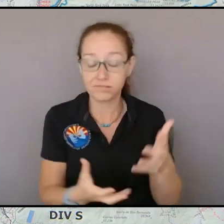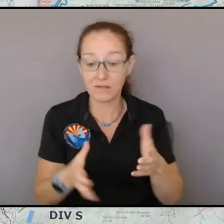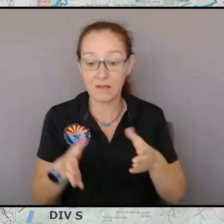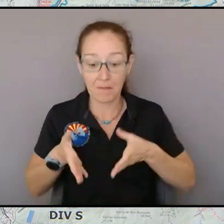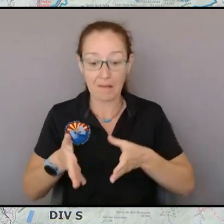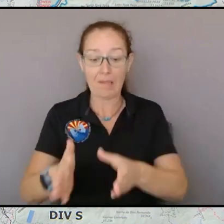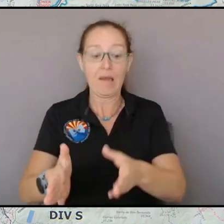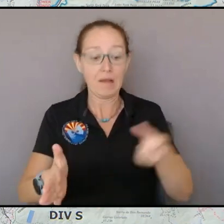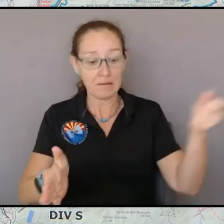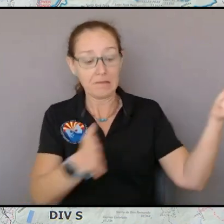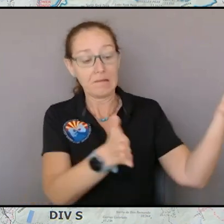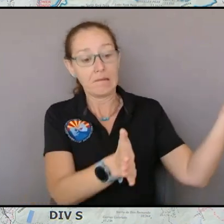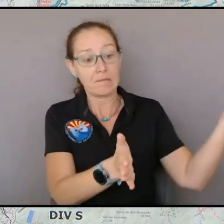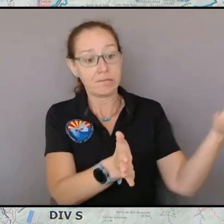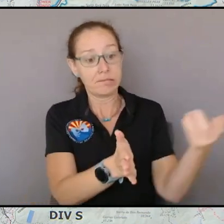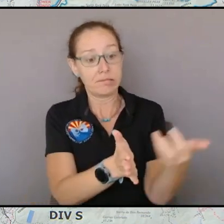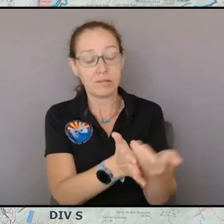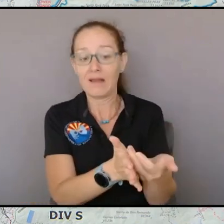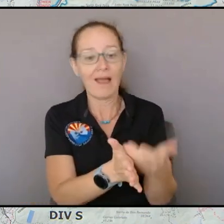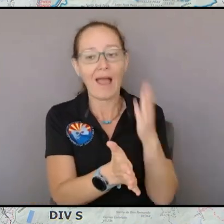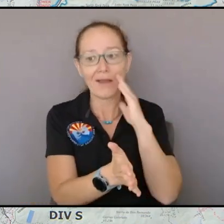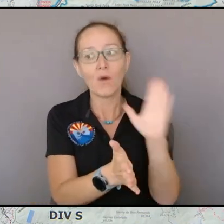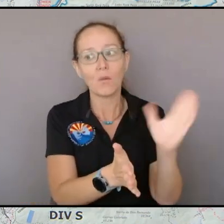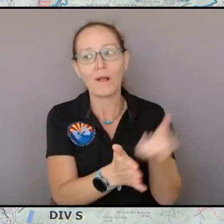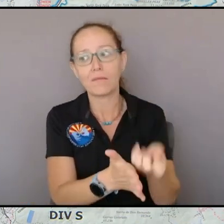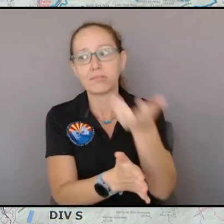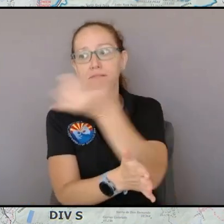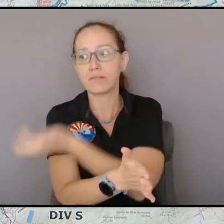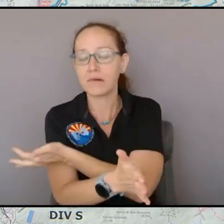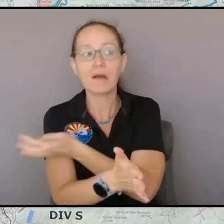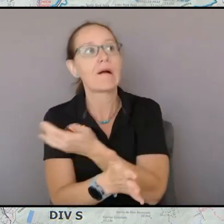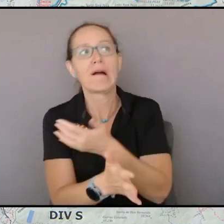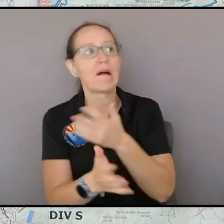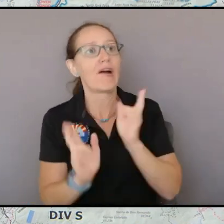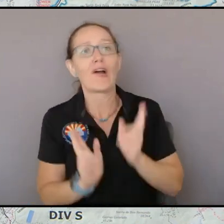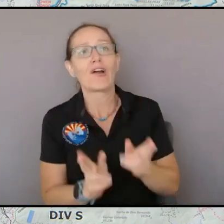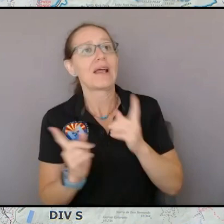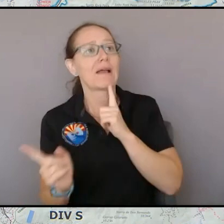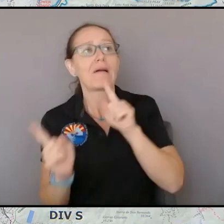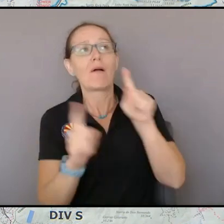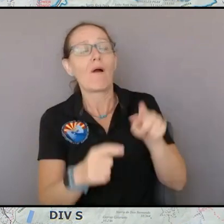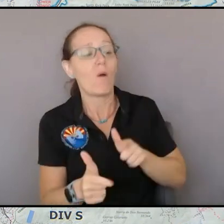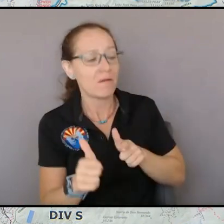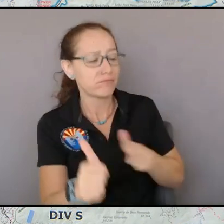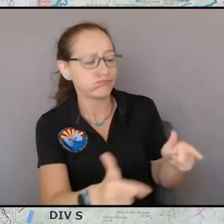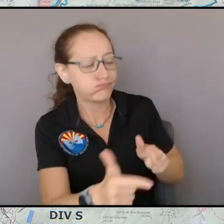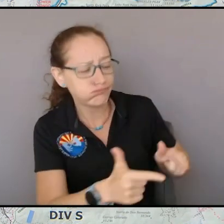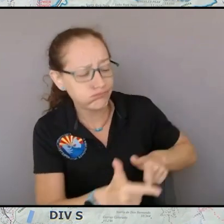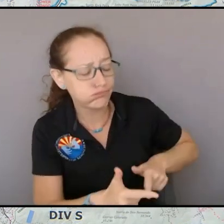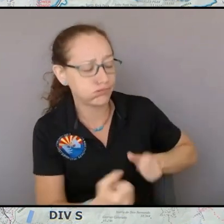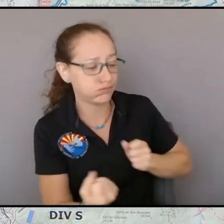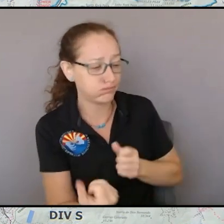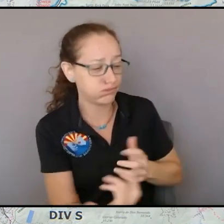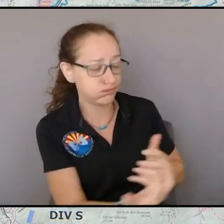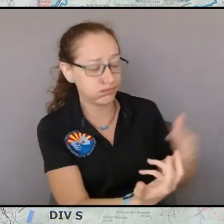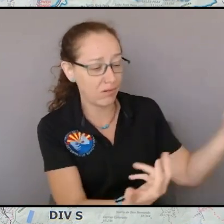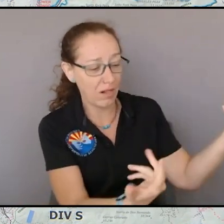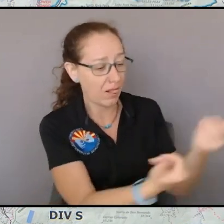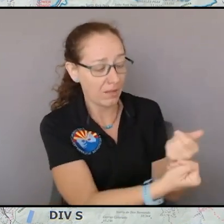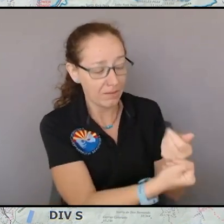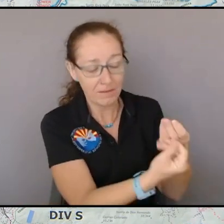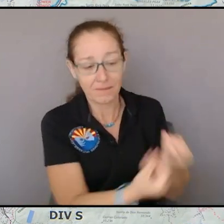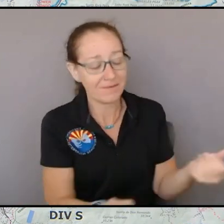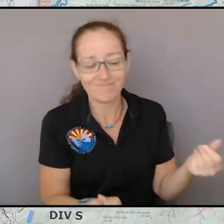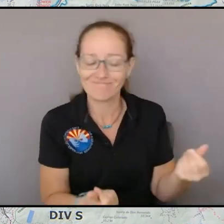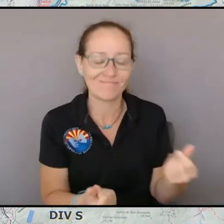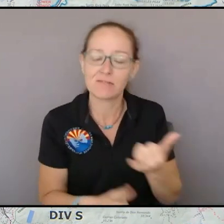of it and and and start to move fire back towards that main fire well that's not the day to do it the day to do it is